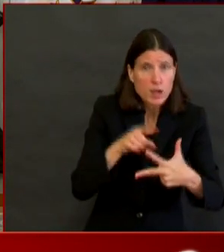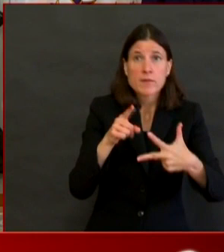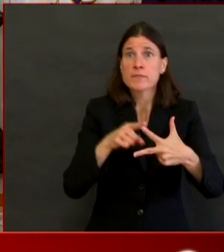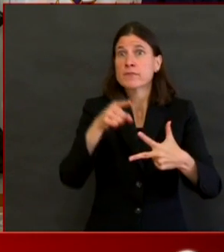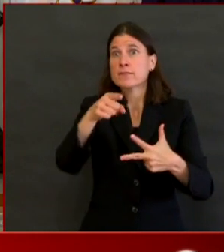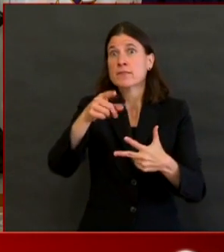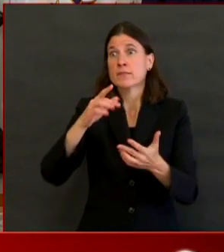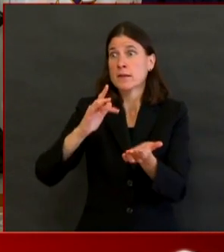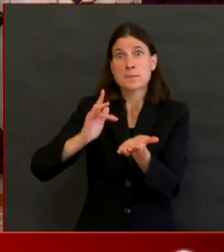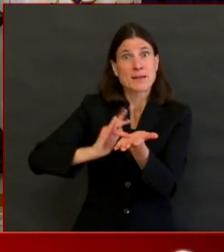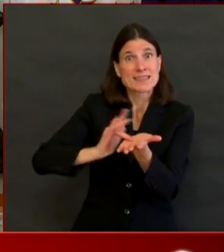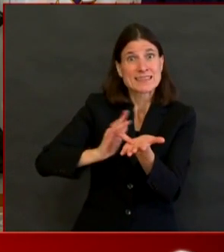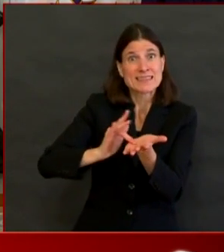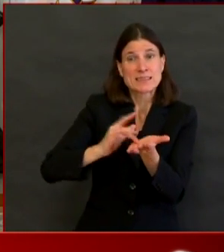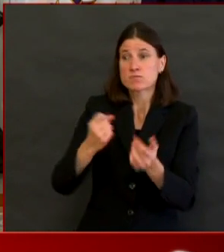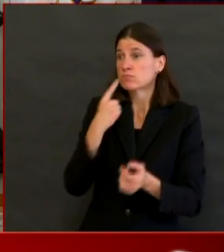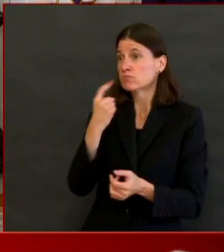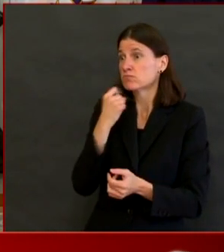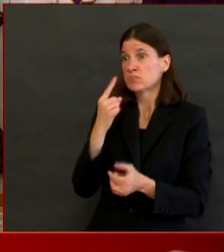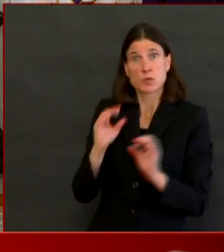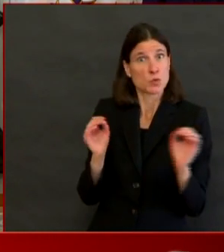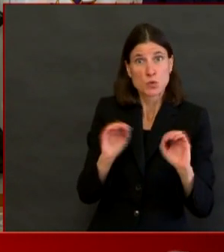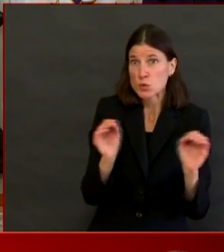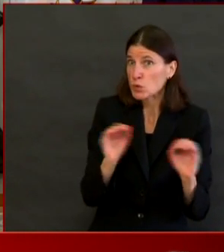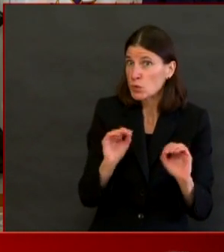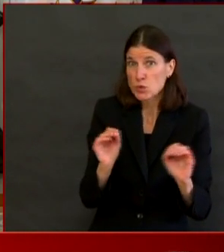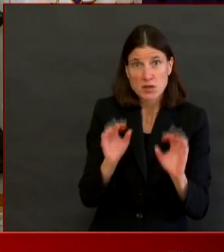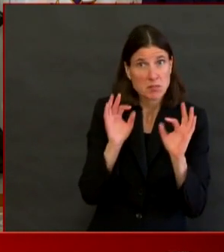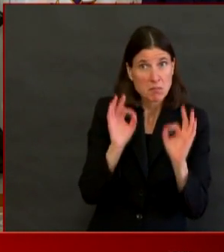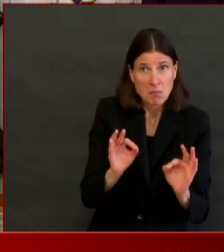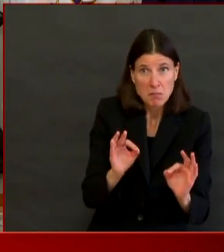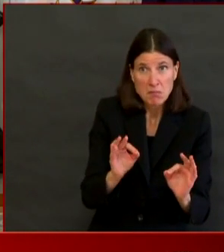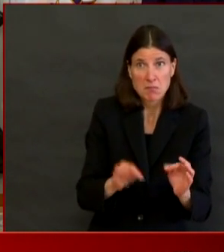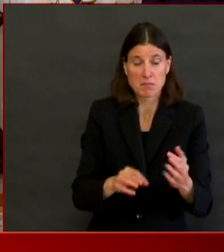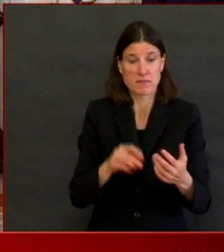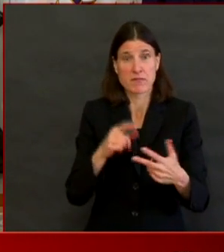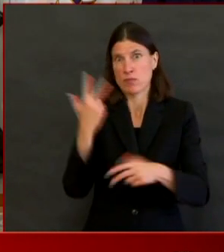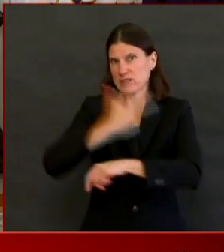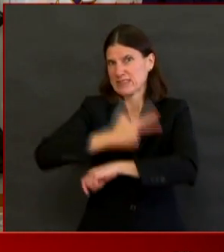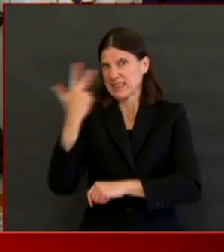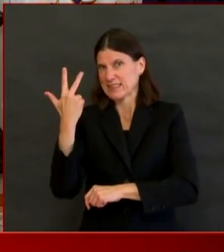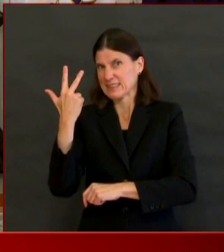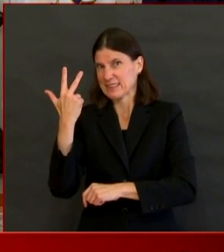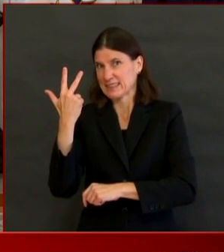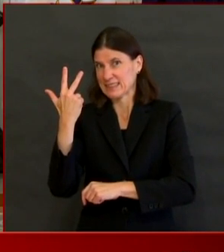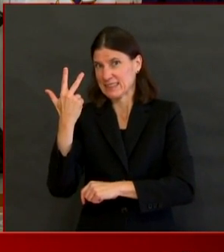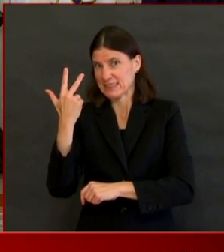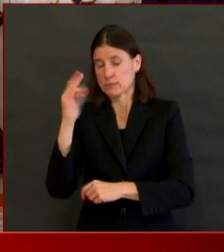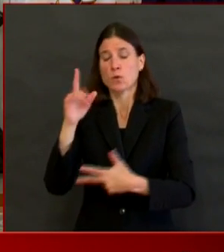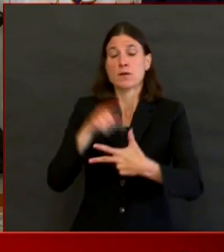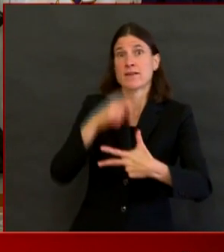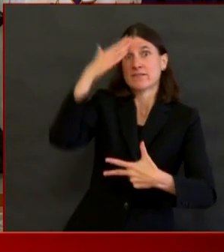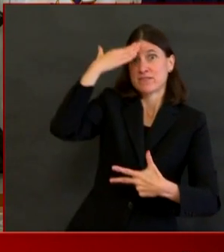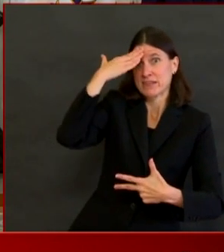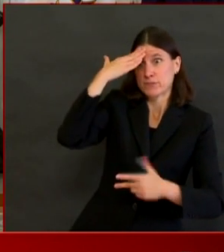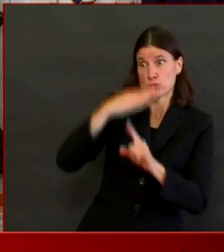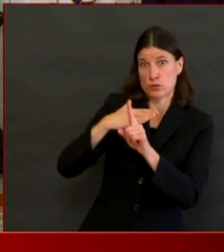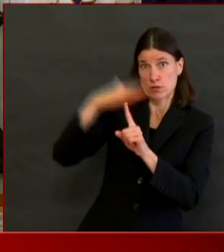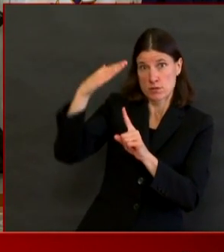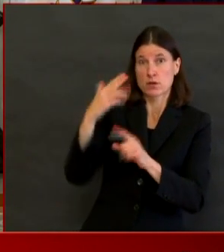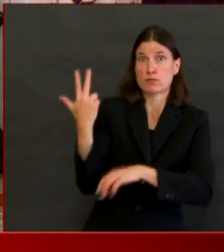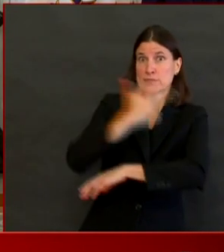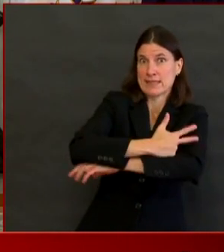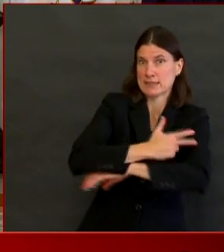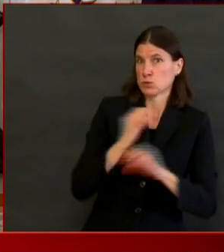fever for the last three days of that illness, and that's without taking any medication